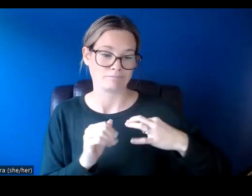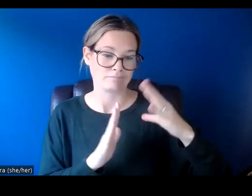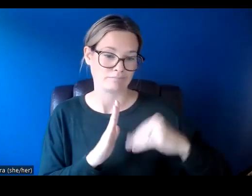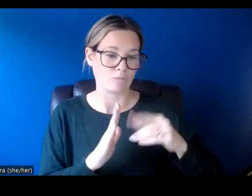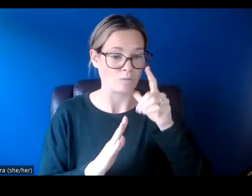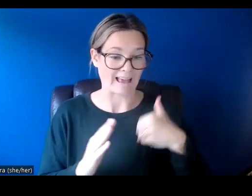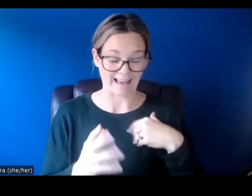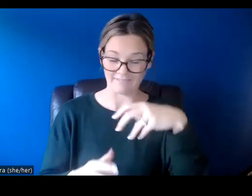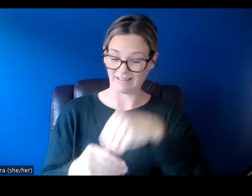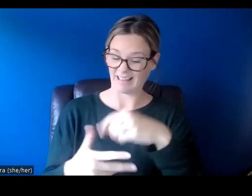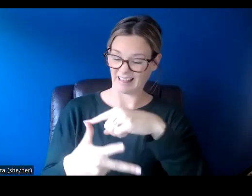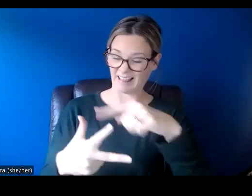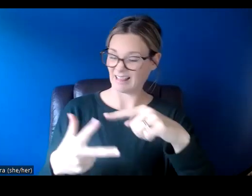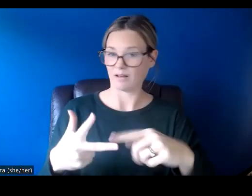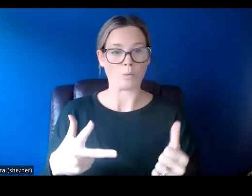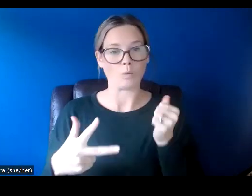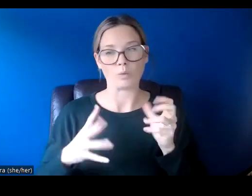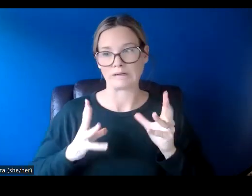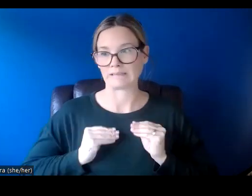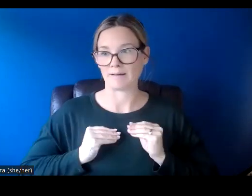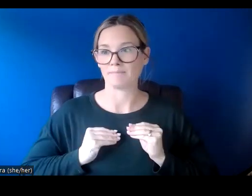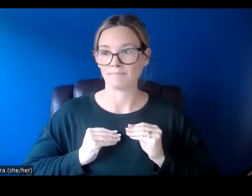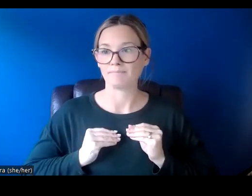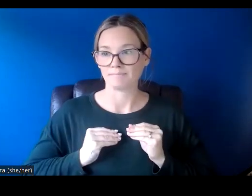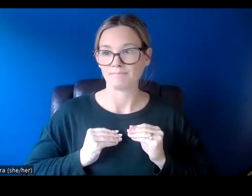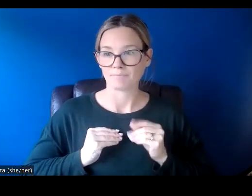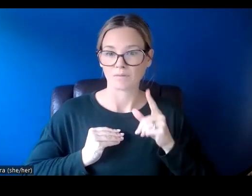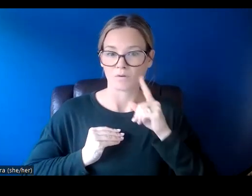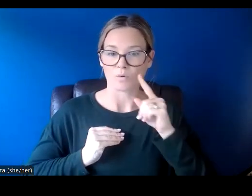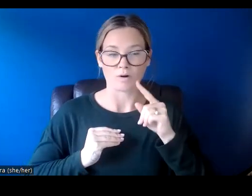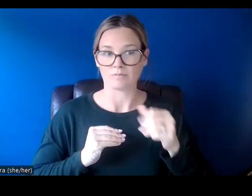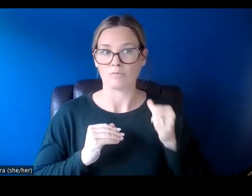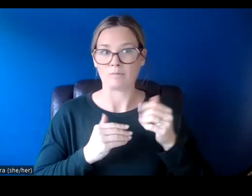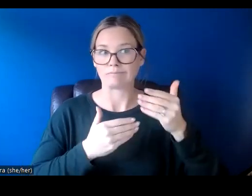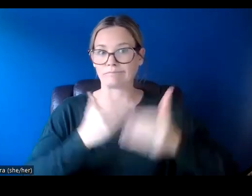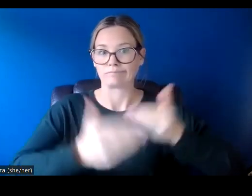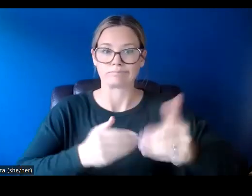this will not be accepted or move to the selection process.